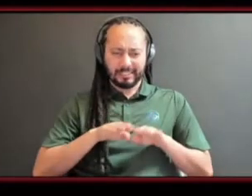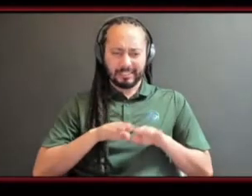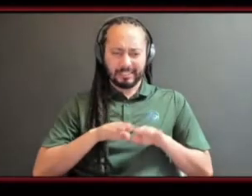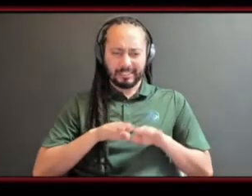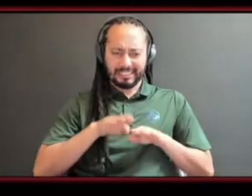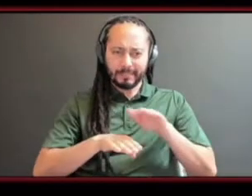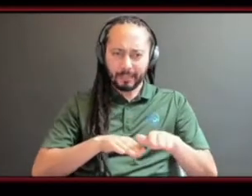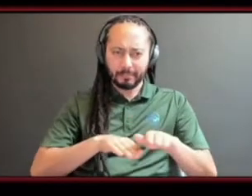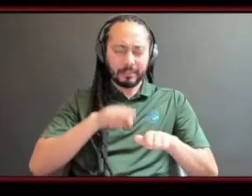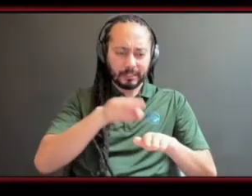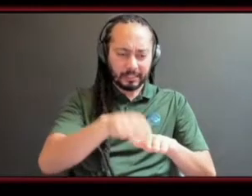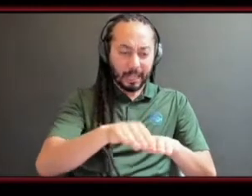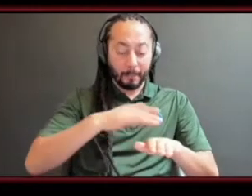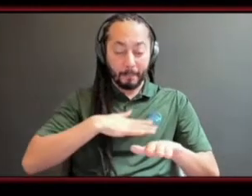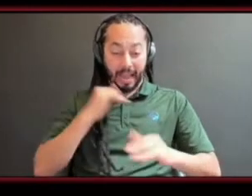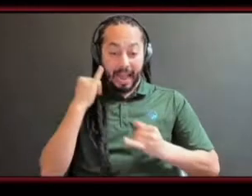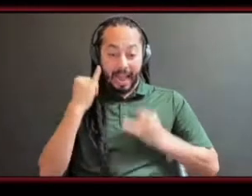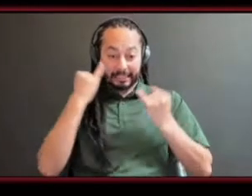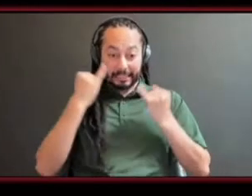ideas into reality